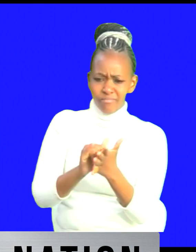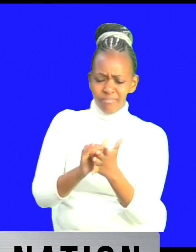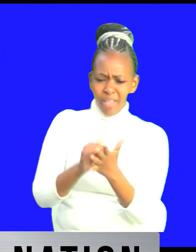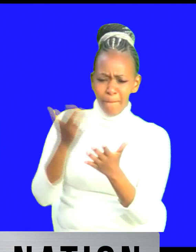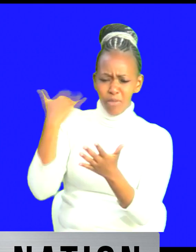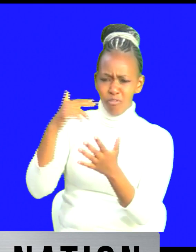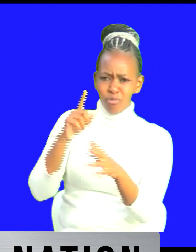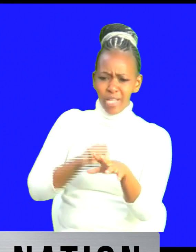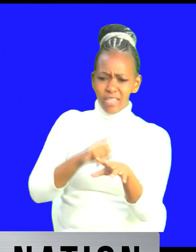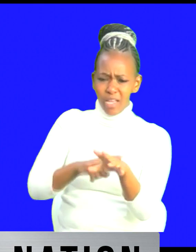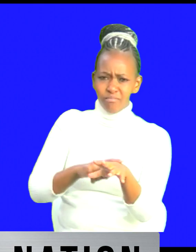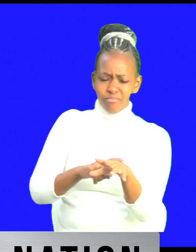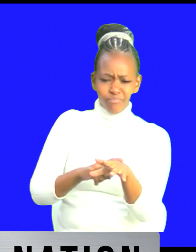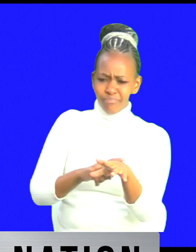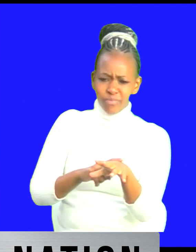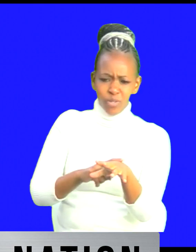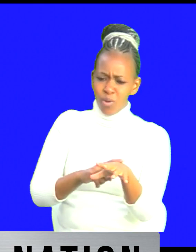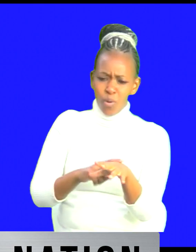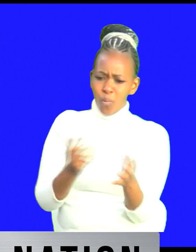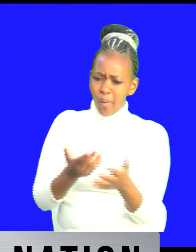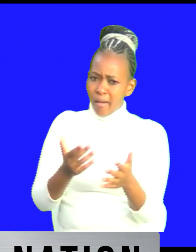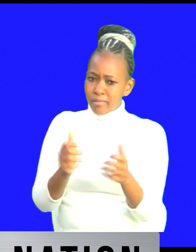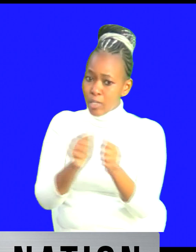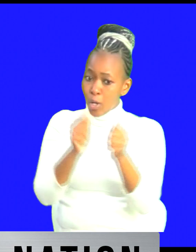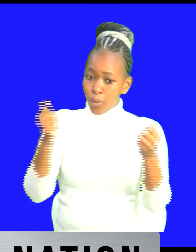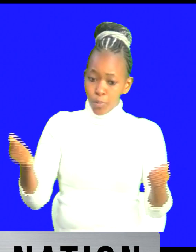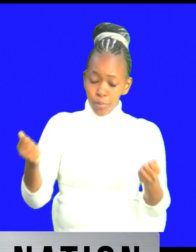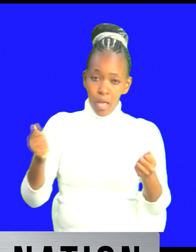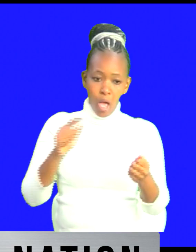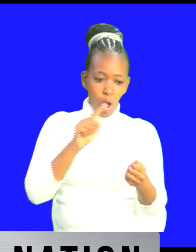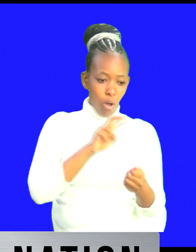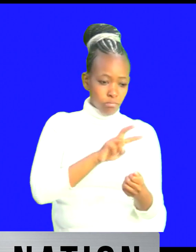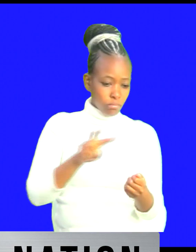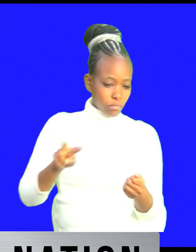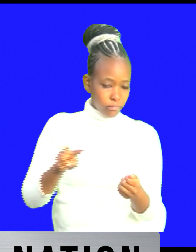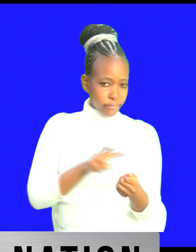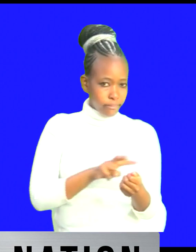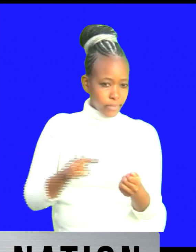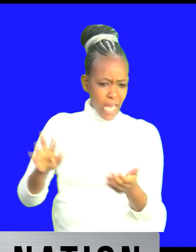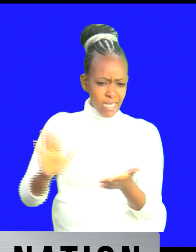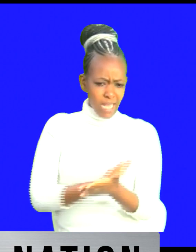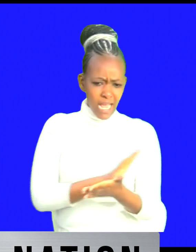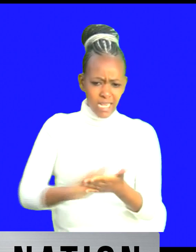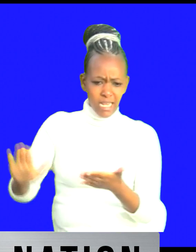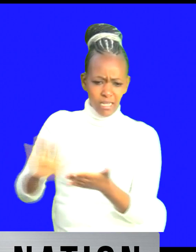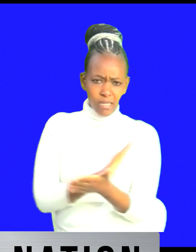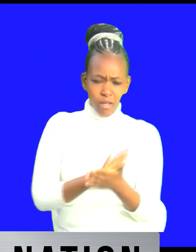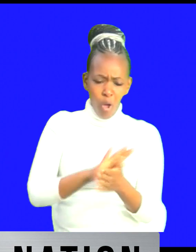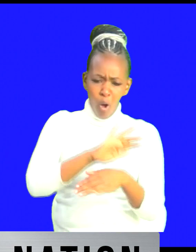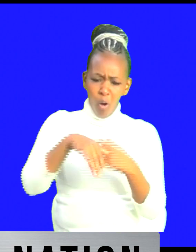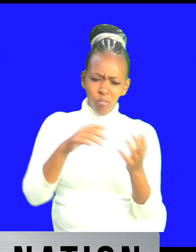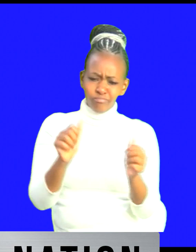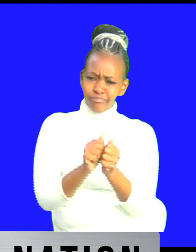when uh the nostalgic times when you used to open the newspaper and it was the rallies flying on the on the on the pages of uh